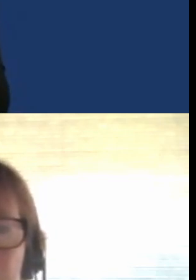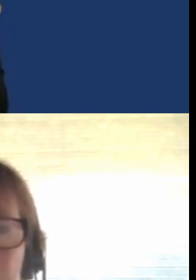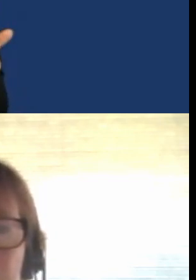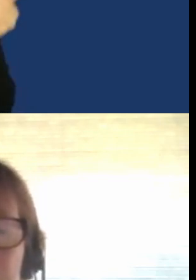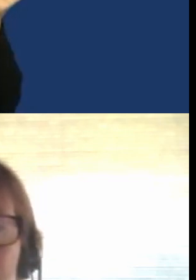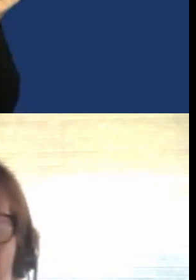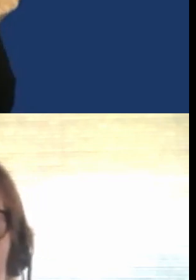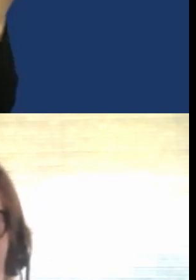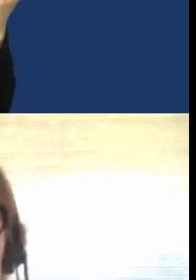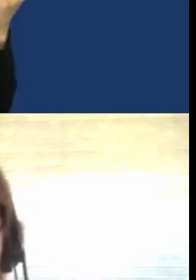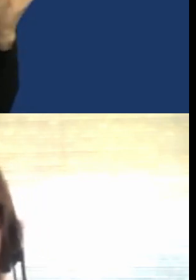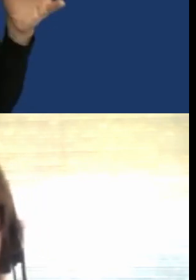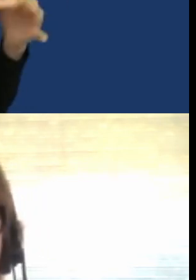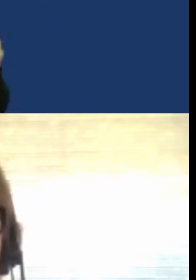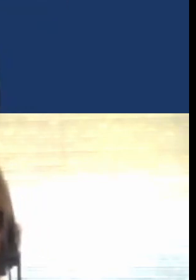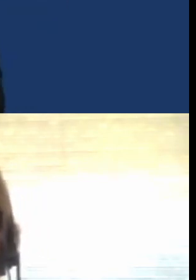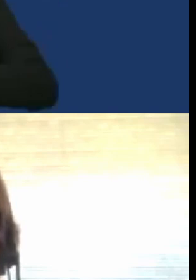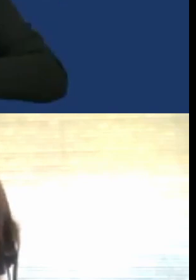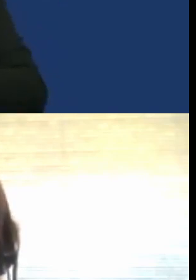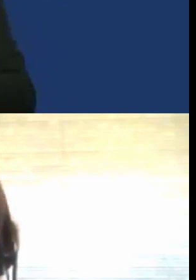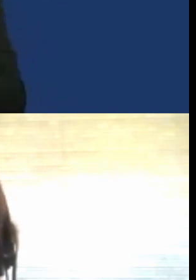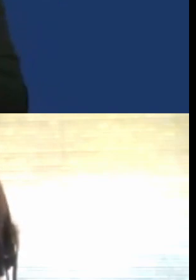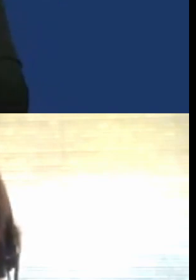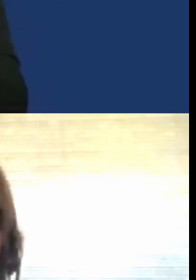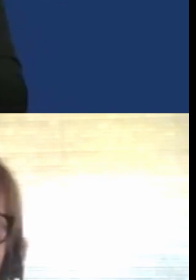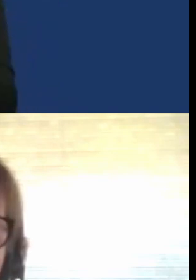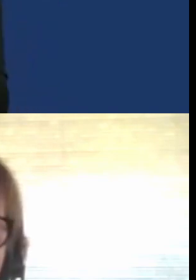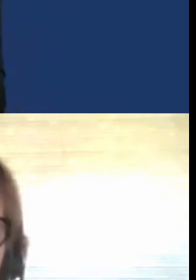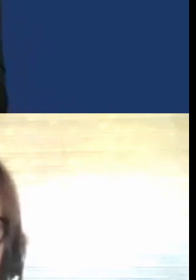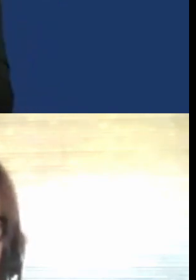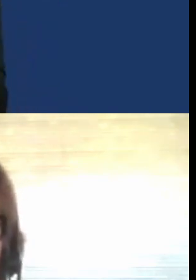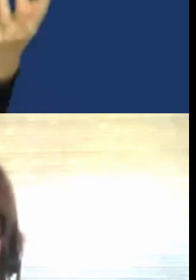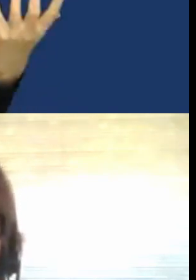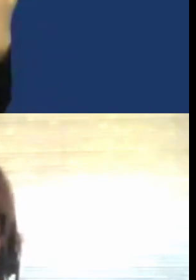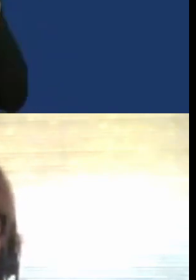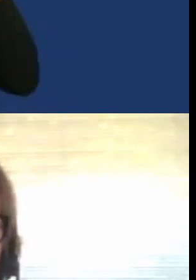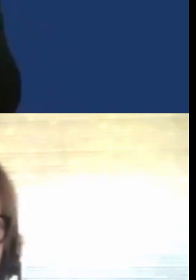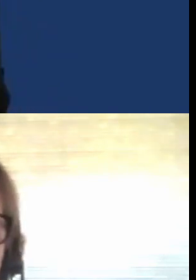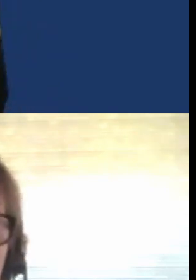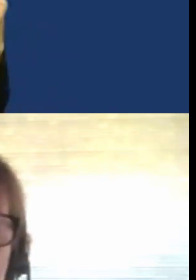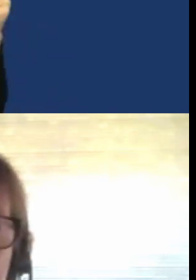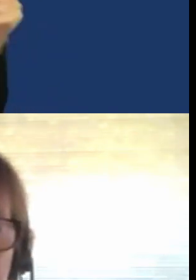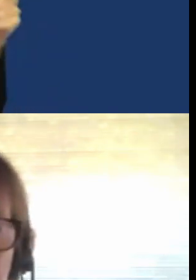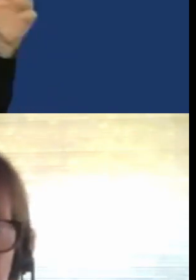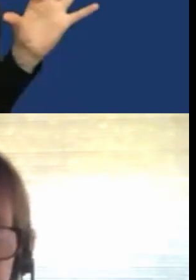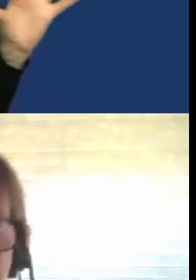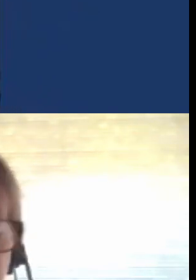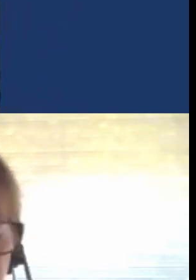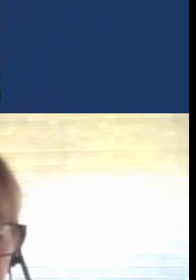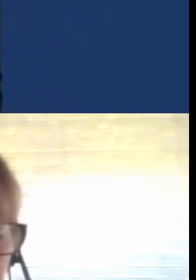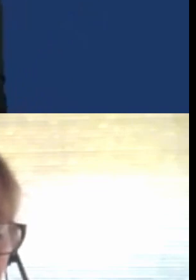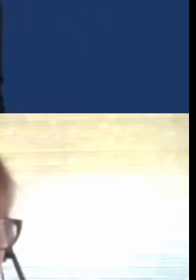training, also including the UK? Yes, because particularly with digital